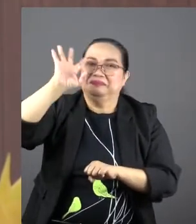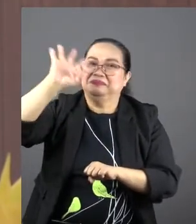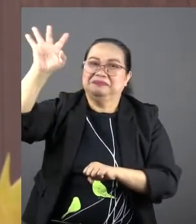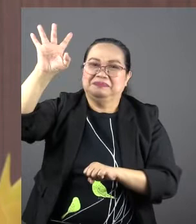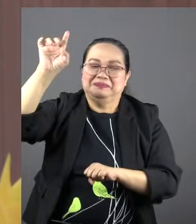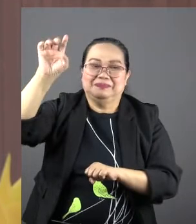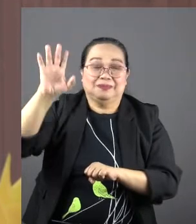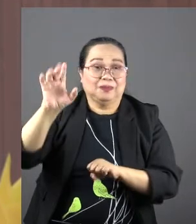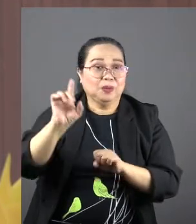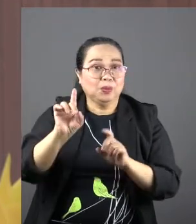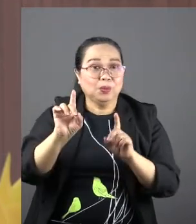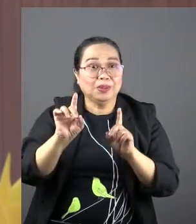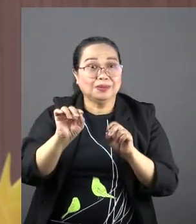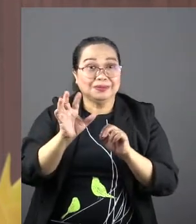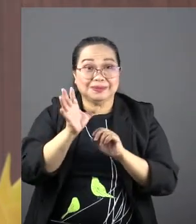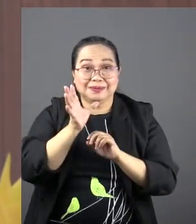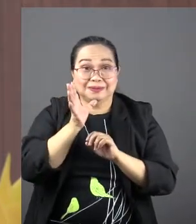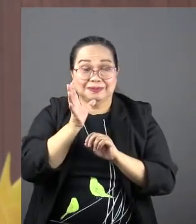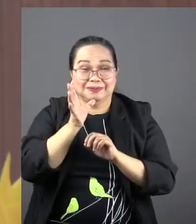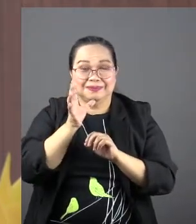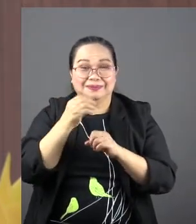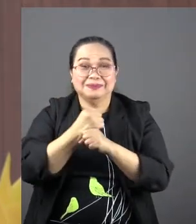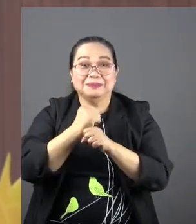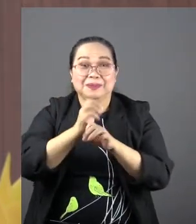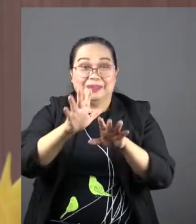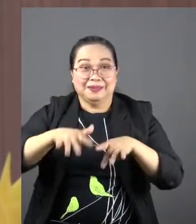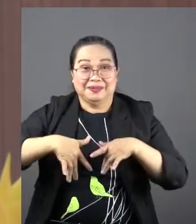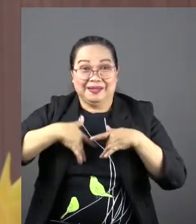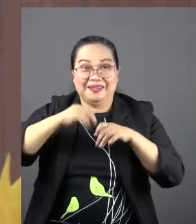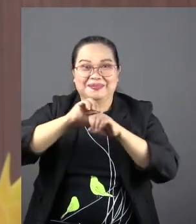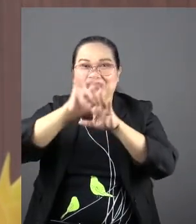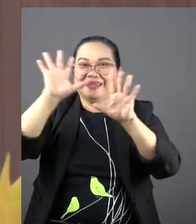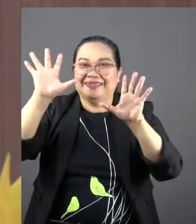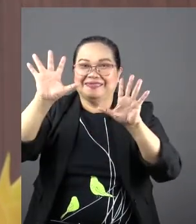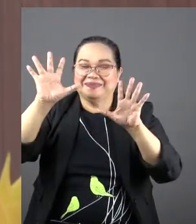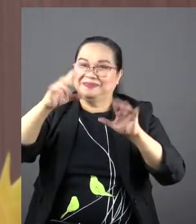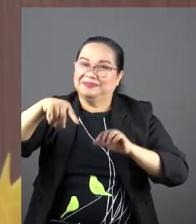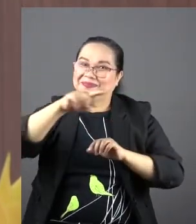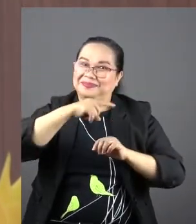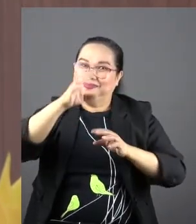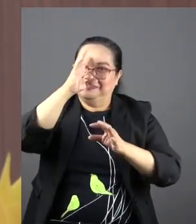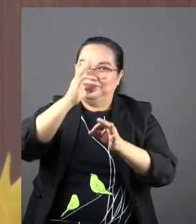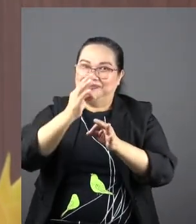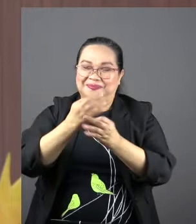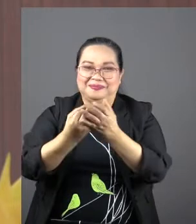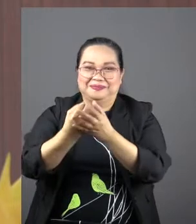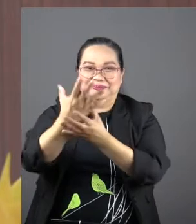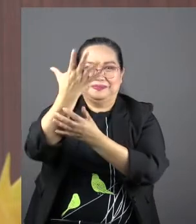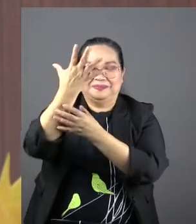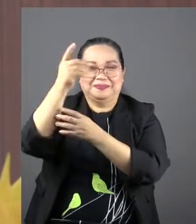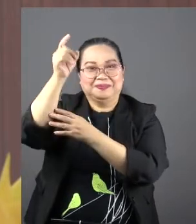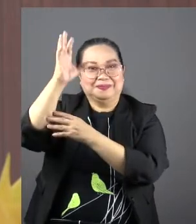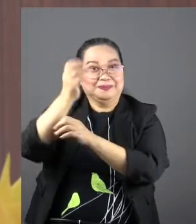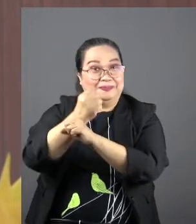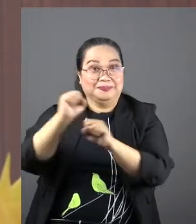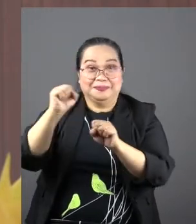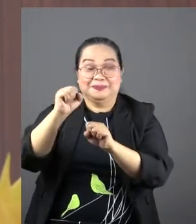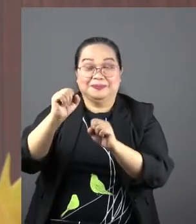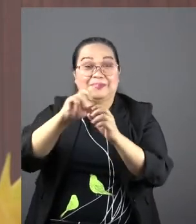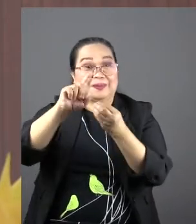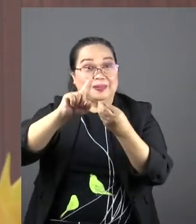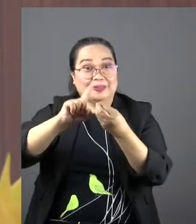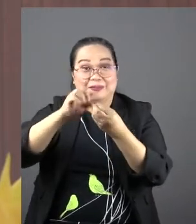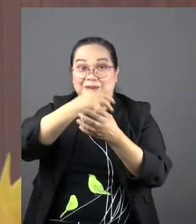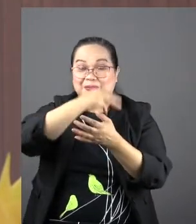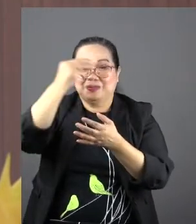What do you do, moms, to keep your light shining? As our faith grows from God's salvation, which Mary talked about